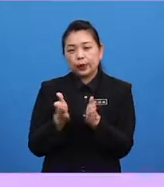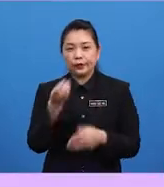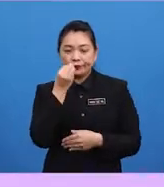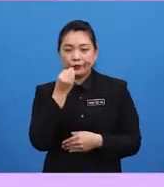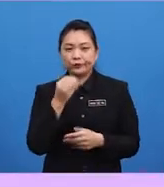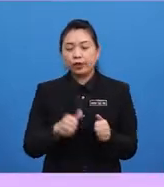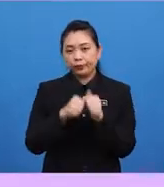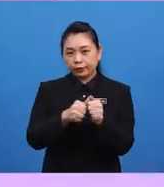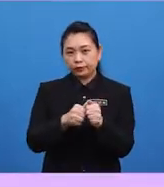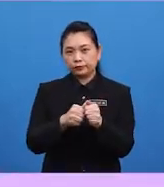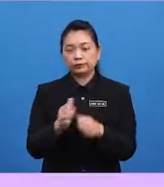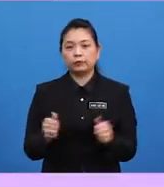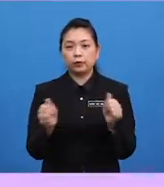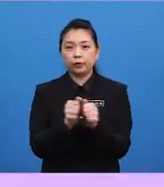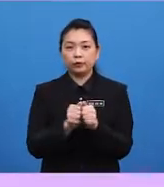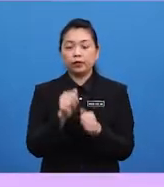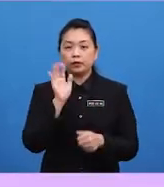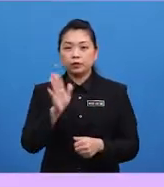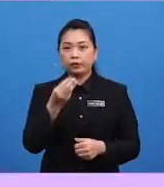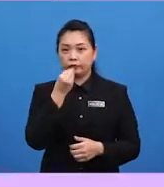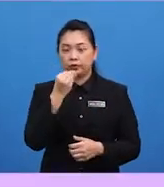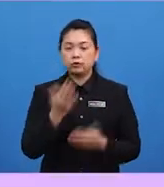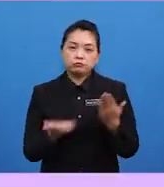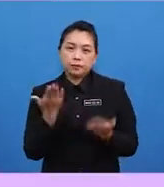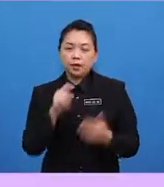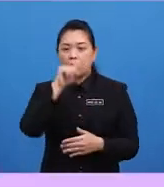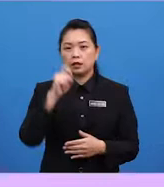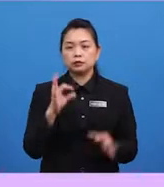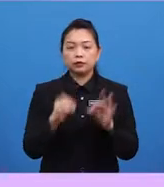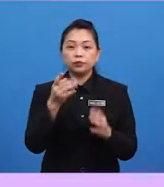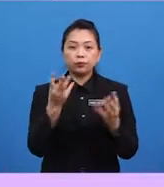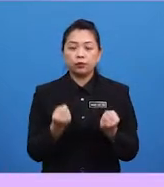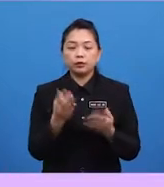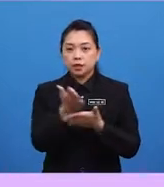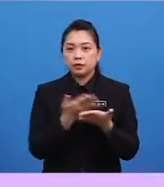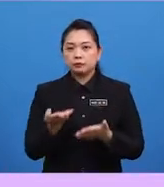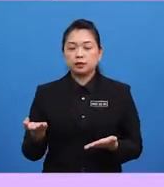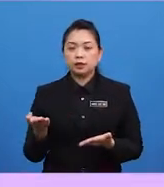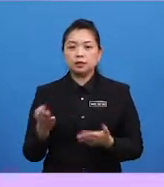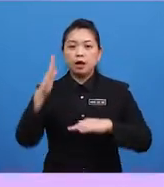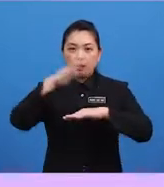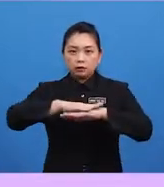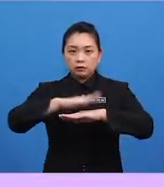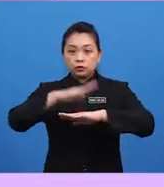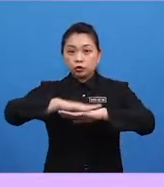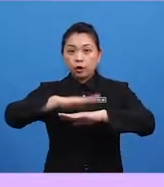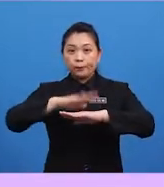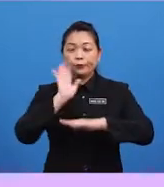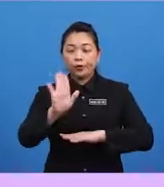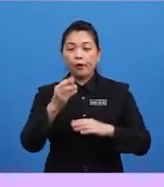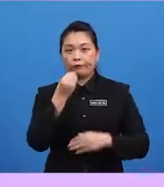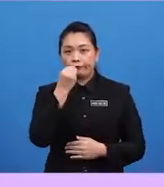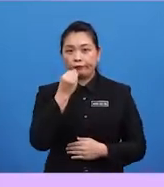accompanies the main meal. You may also be asked if you want something on top of your food,